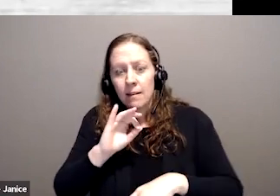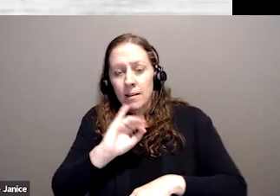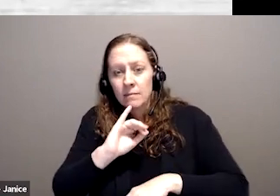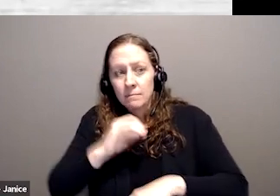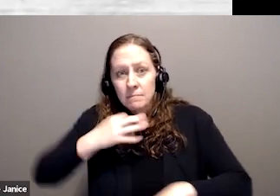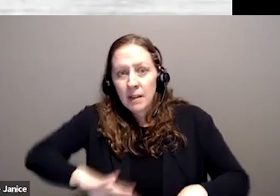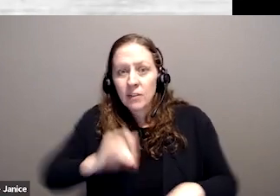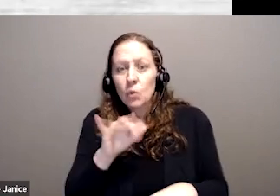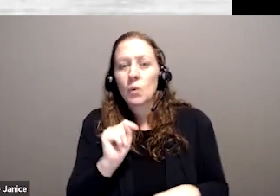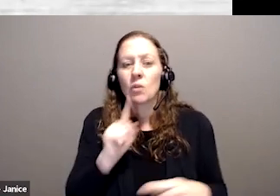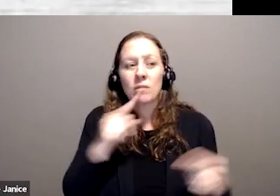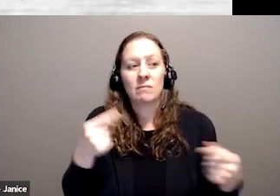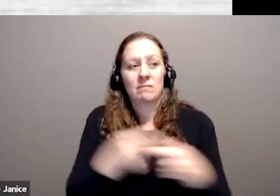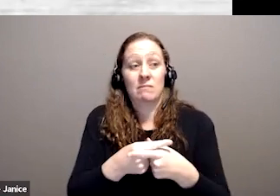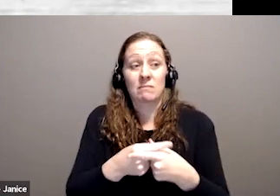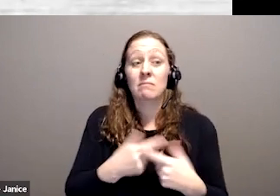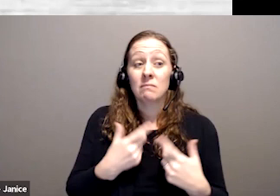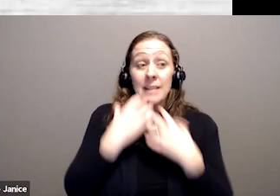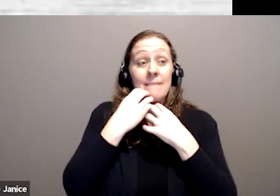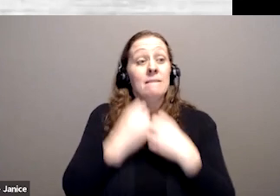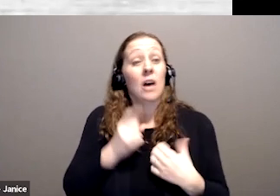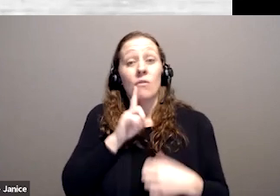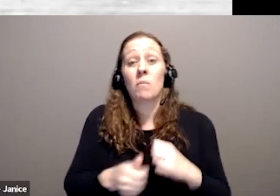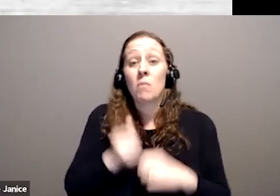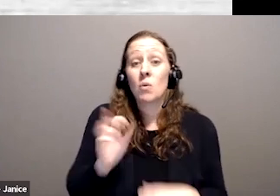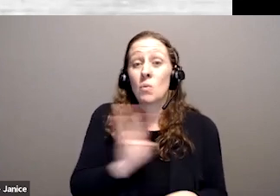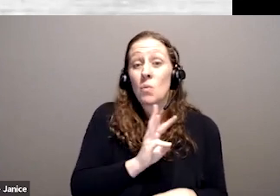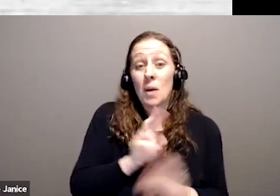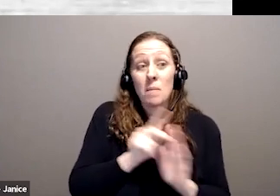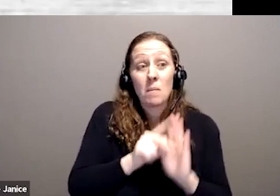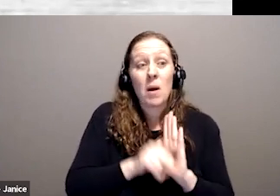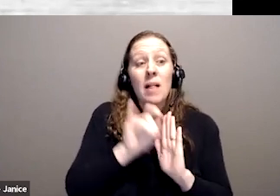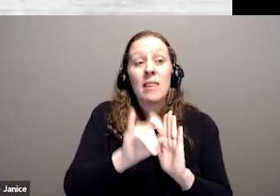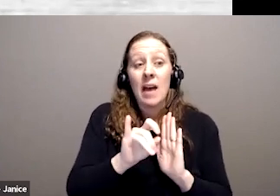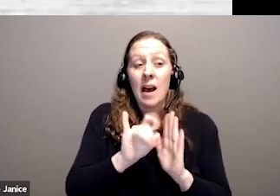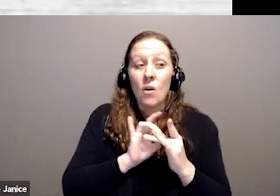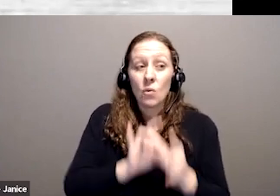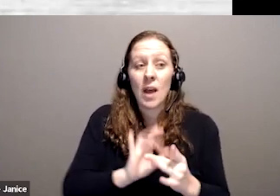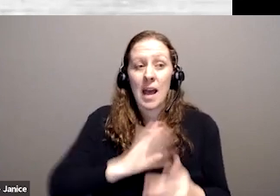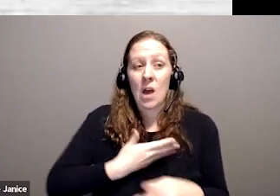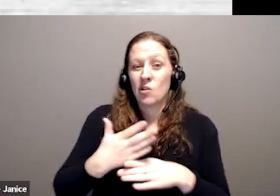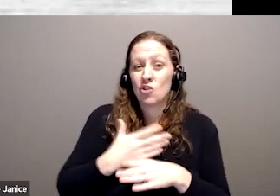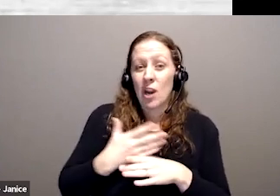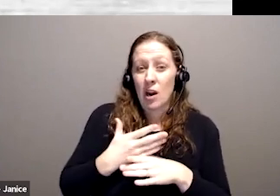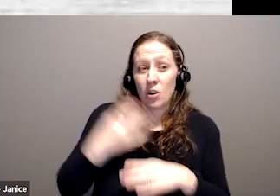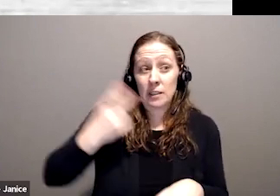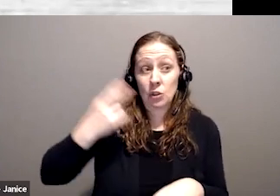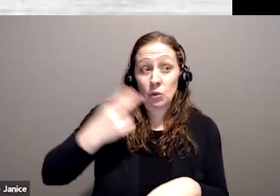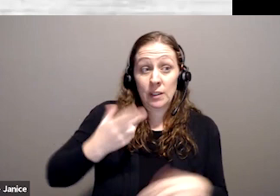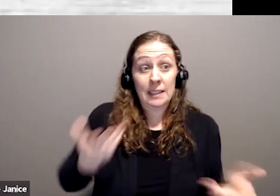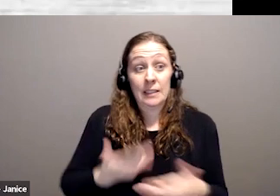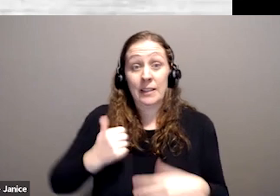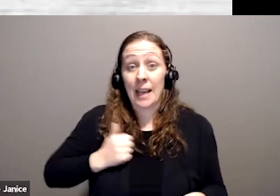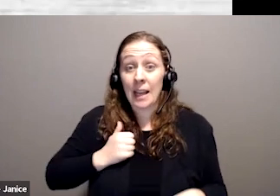short, the values that guide real-world policies in most Western countries relates to our shared heritages, which in Canada